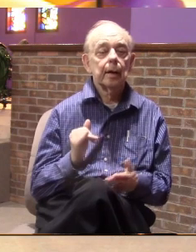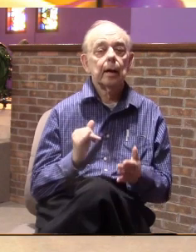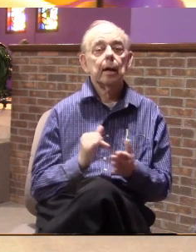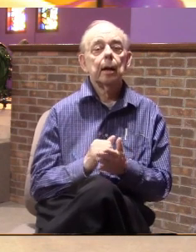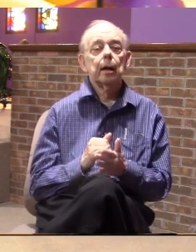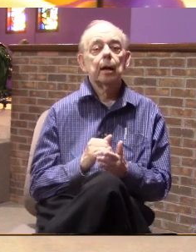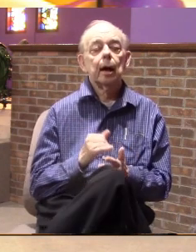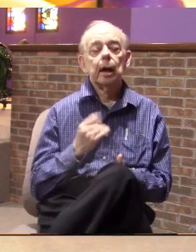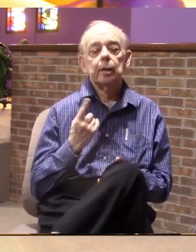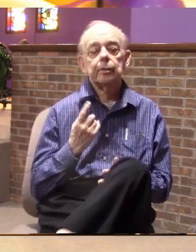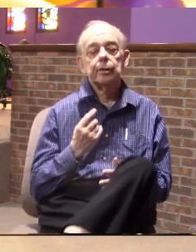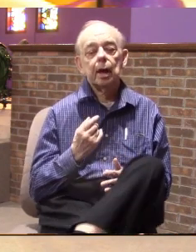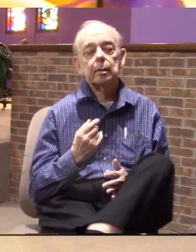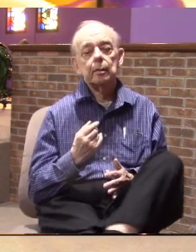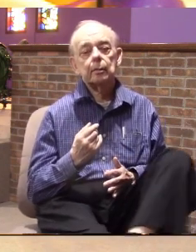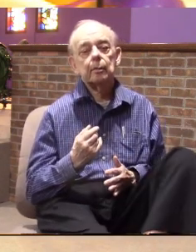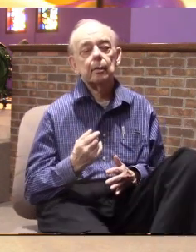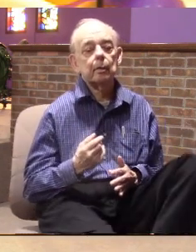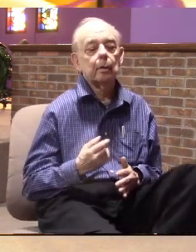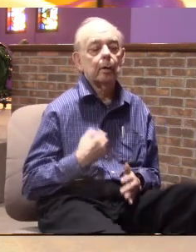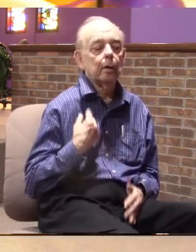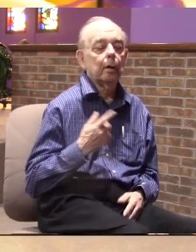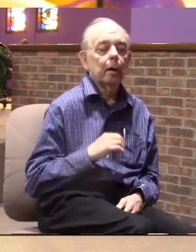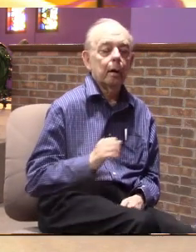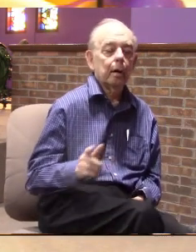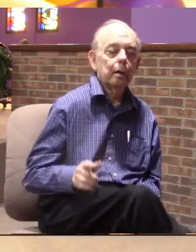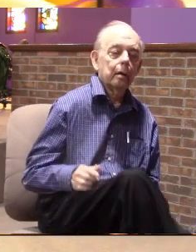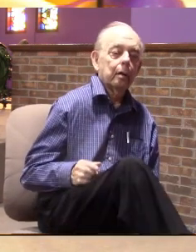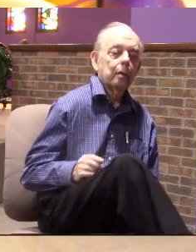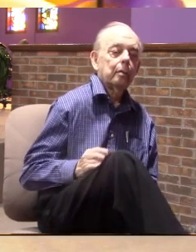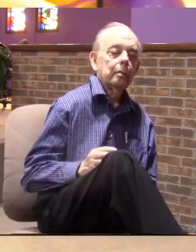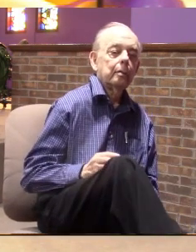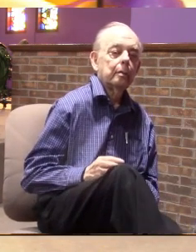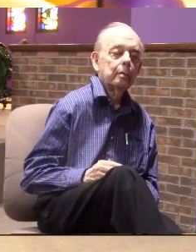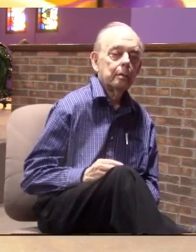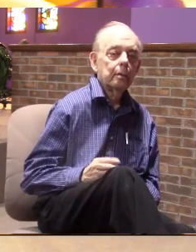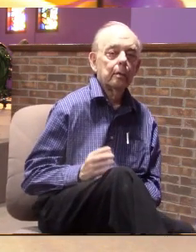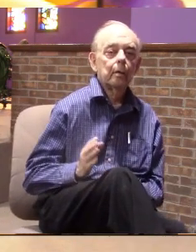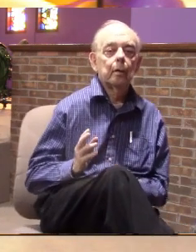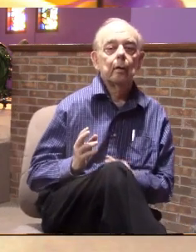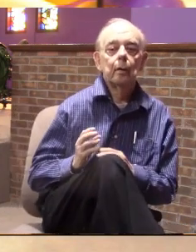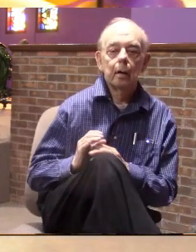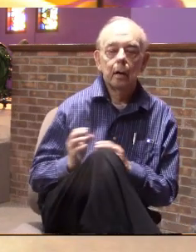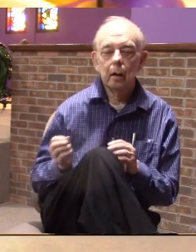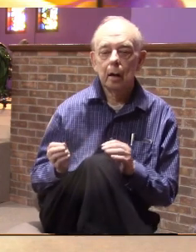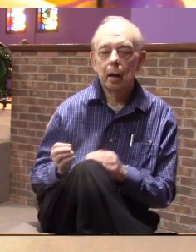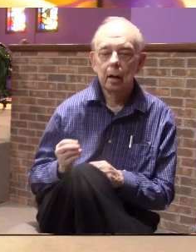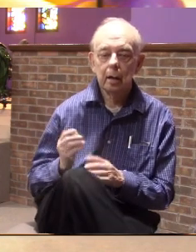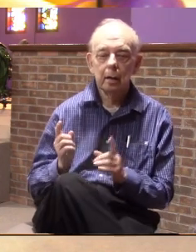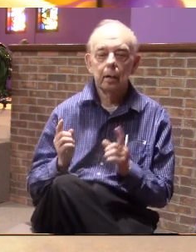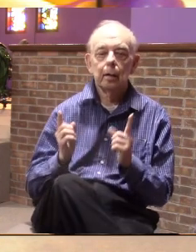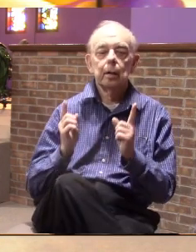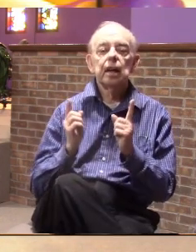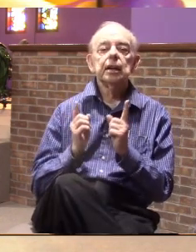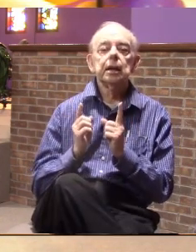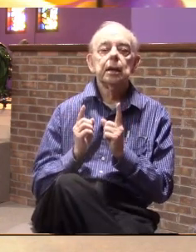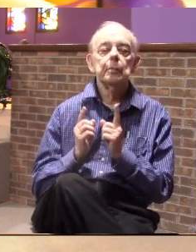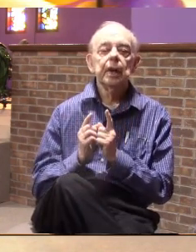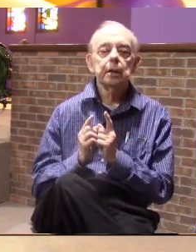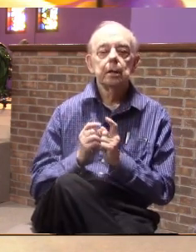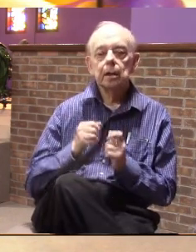understand we've all fallen short none of us can meet God's standards